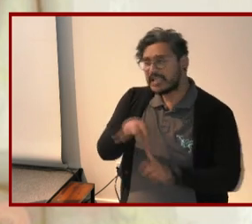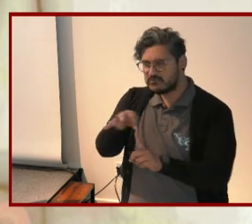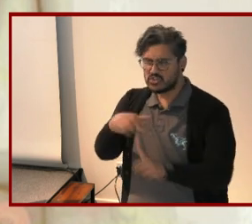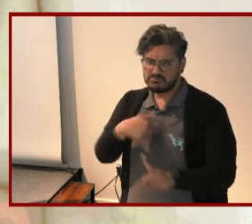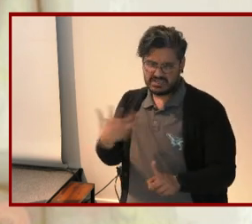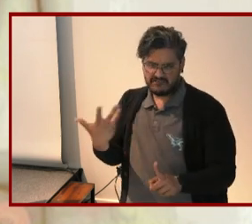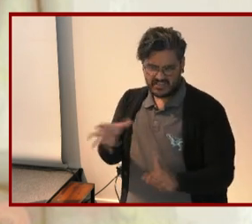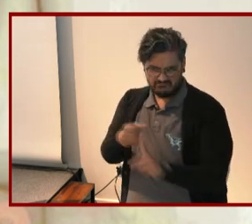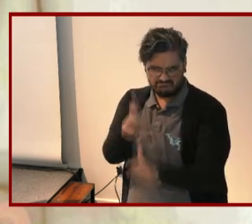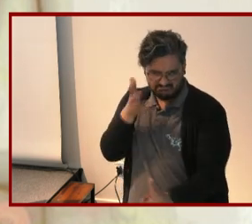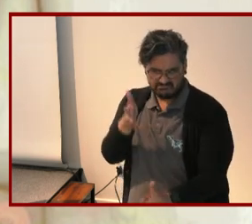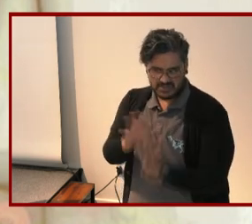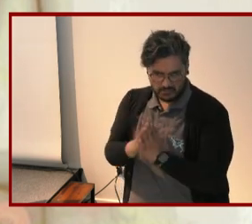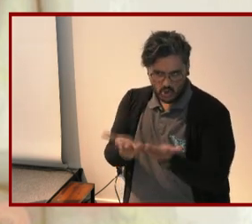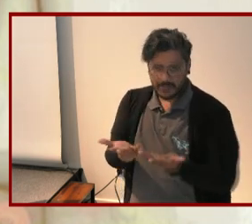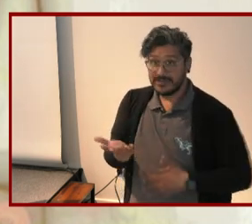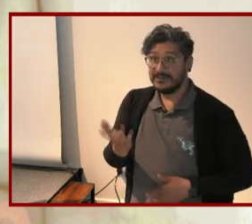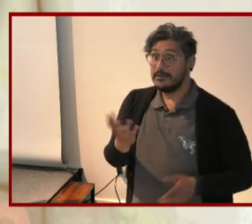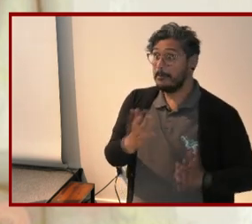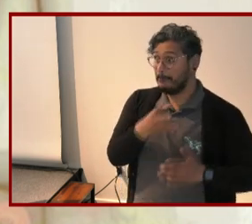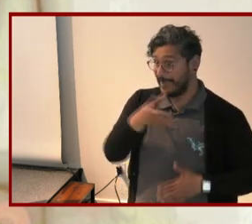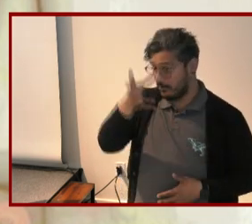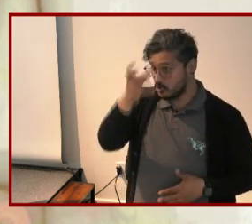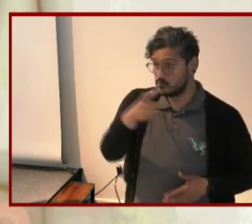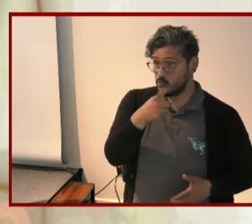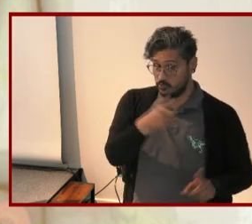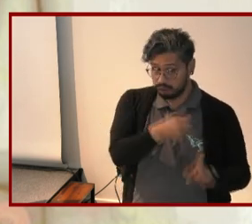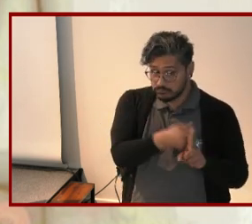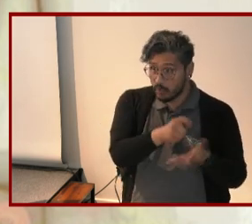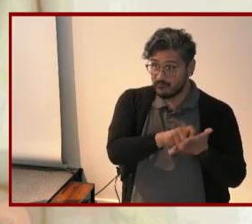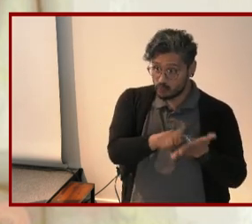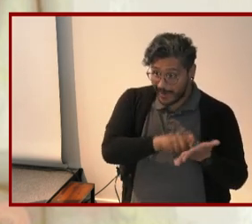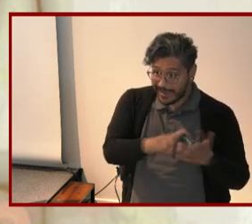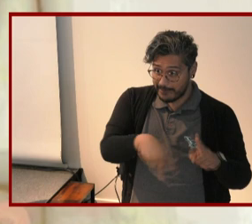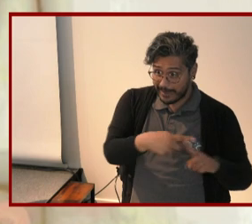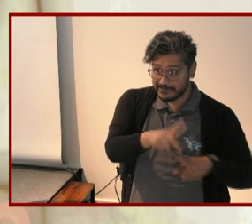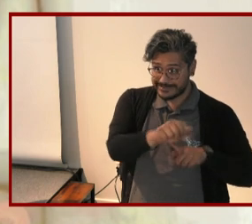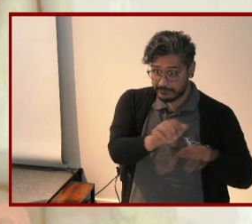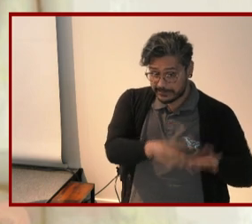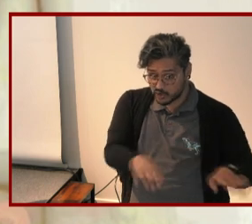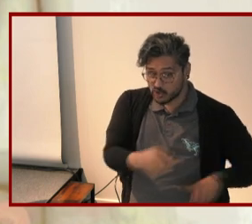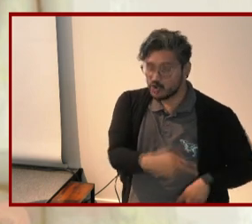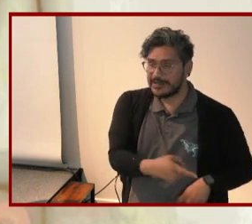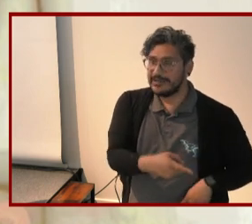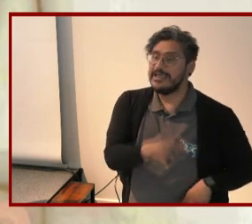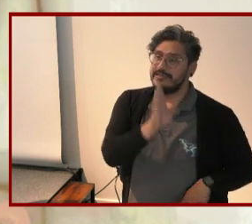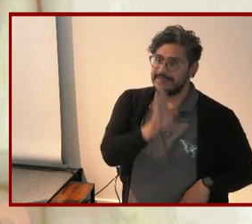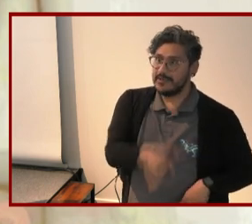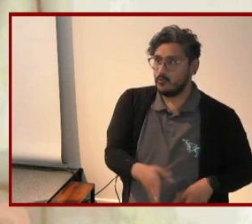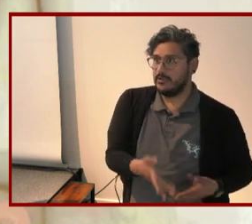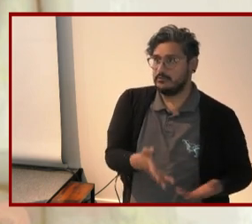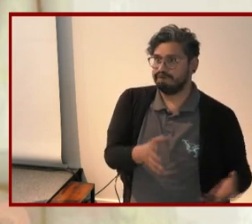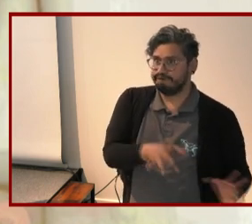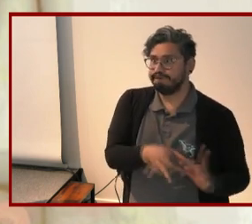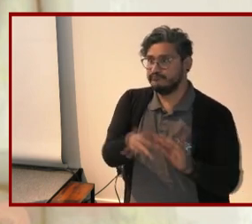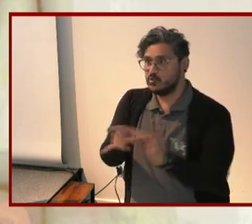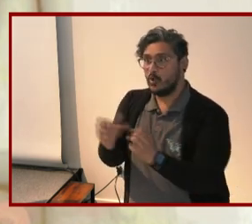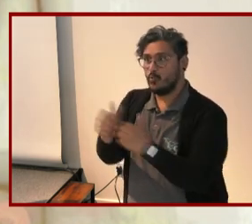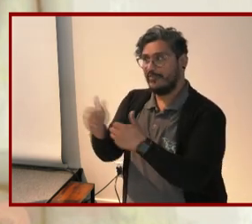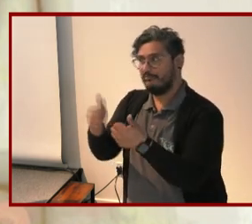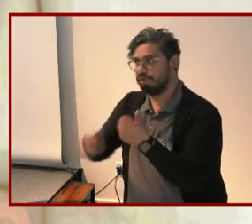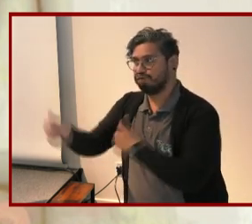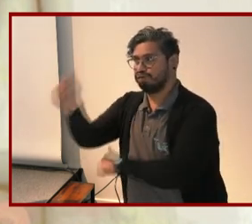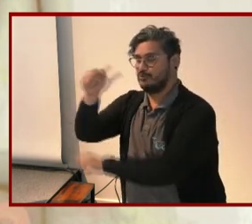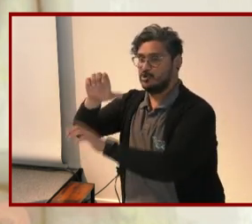book parents who write memoirs about raising children with disabilities often tell a story that realigns their child with the dominant cultural